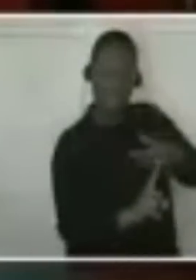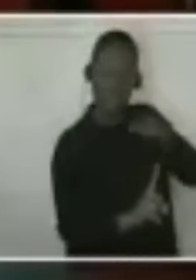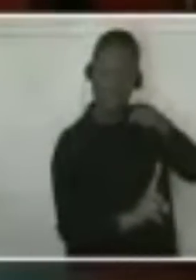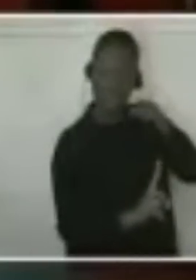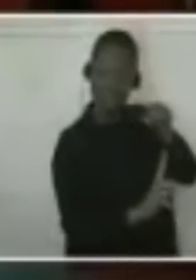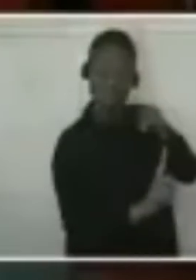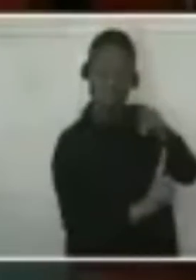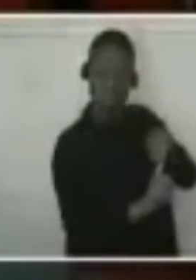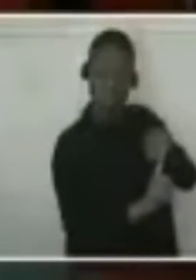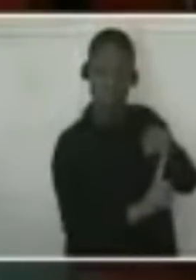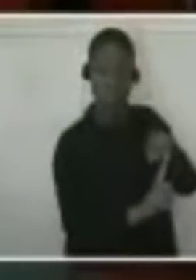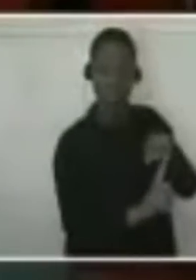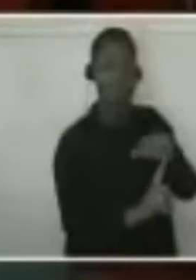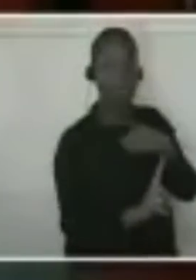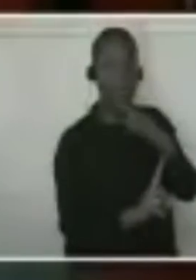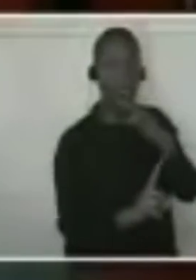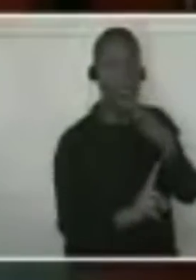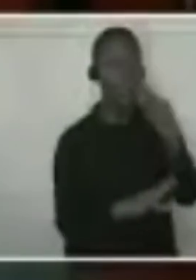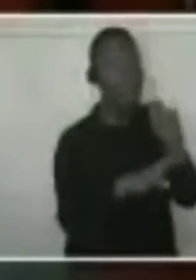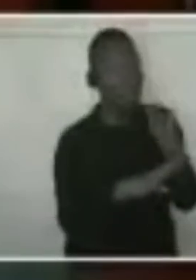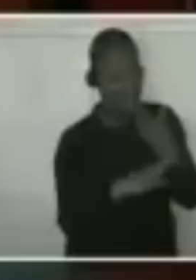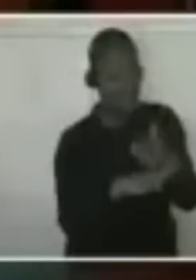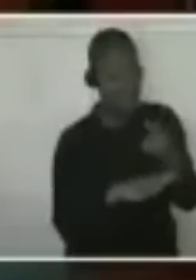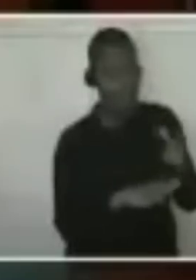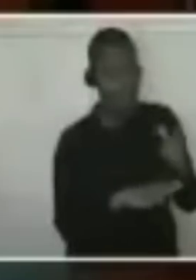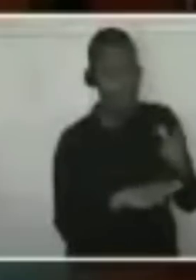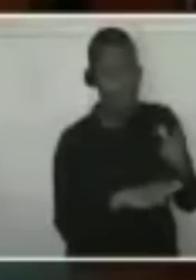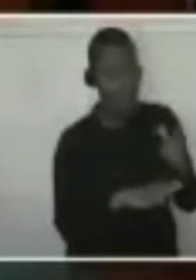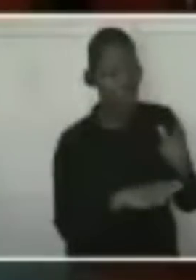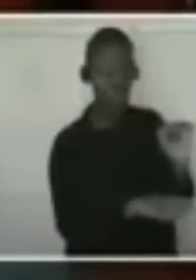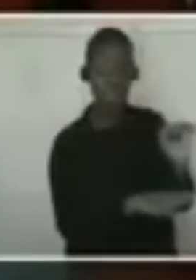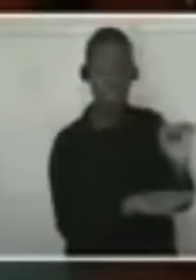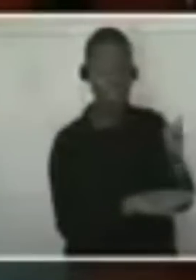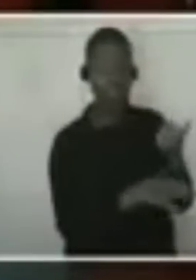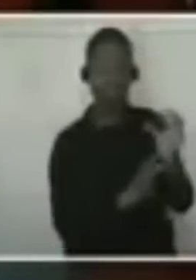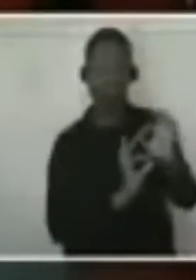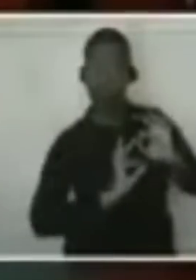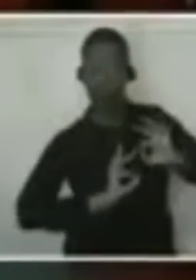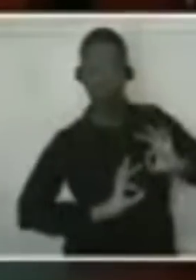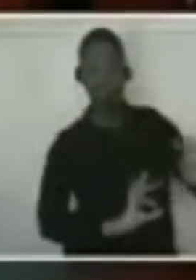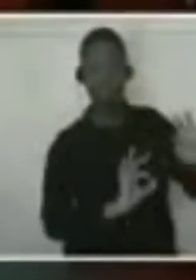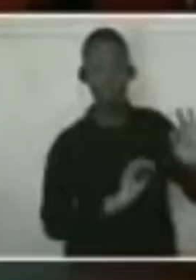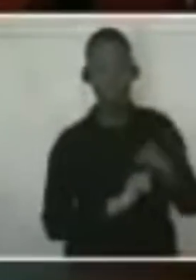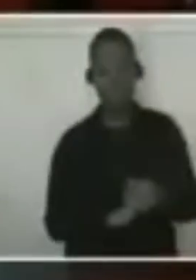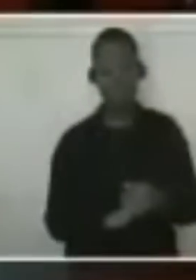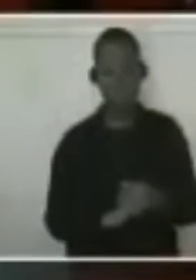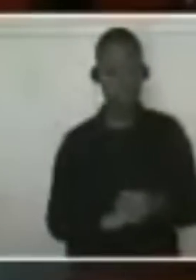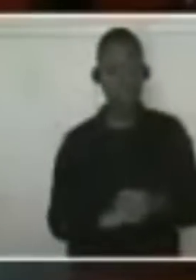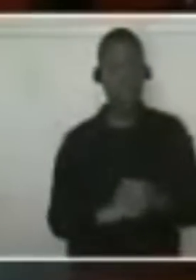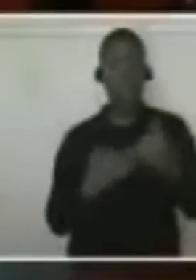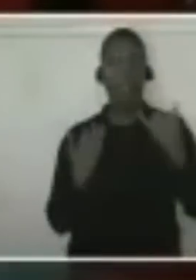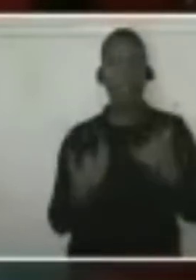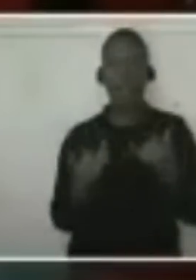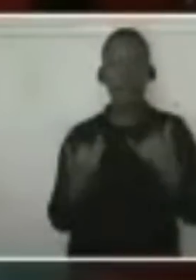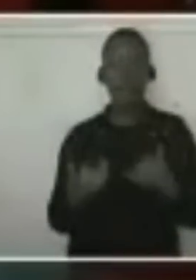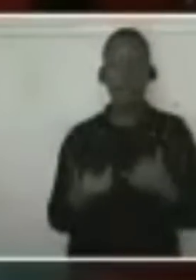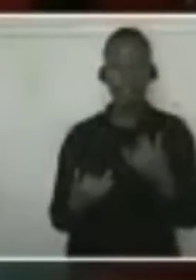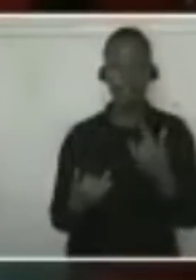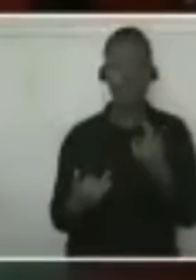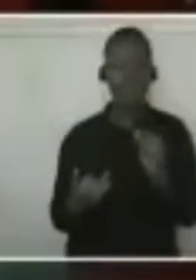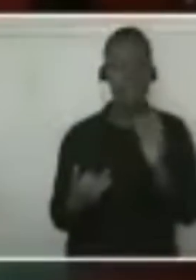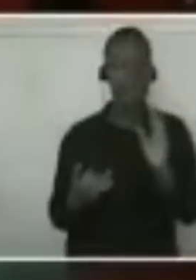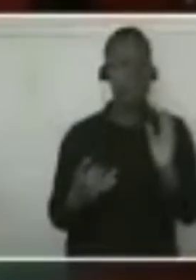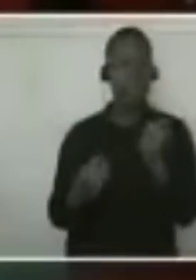a poll that's out at the moment. 11,000 people have voted on this poll.